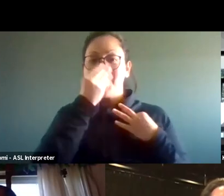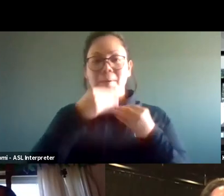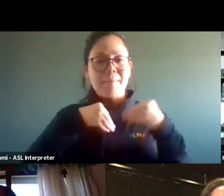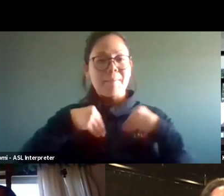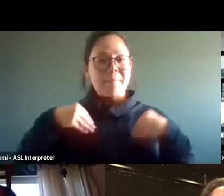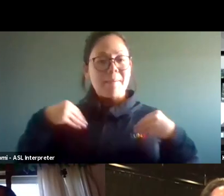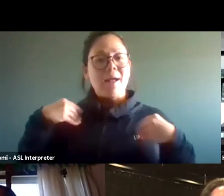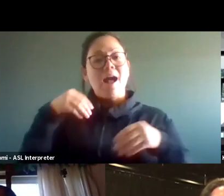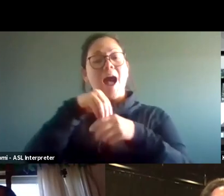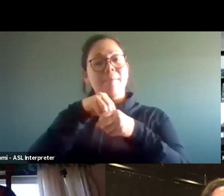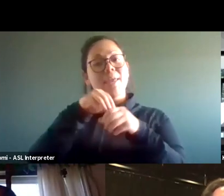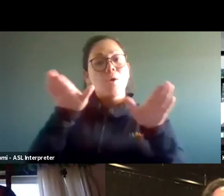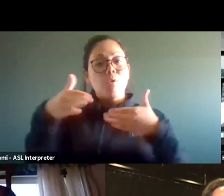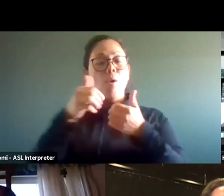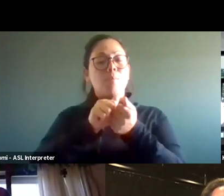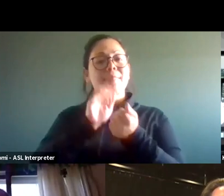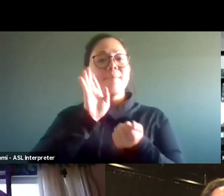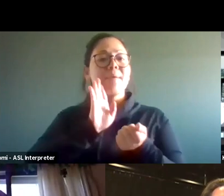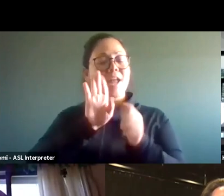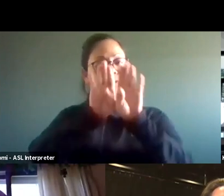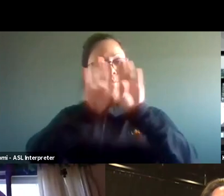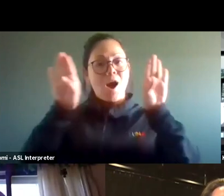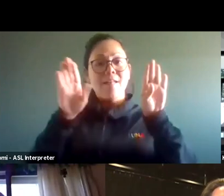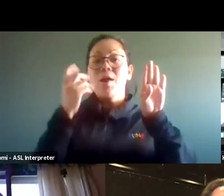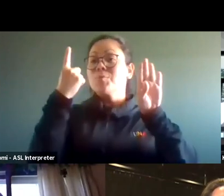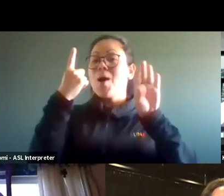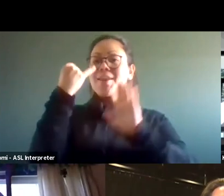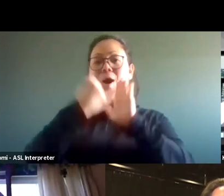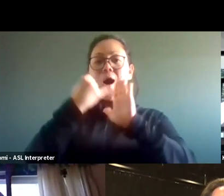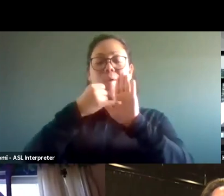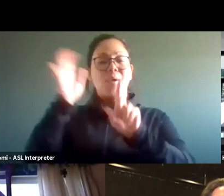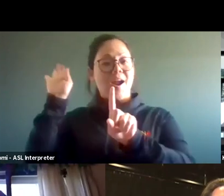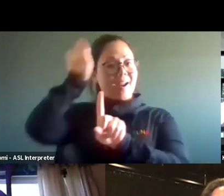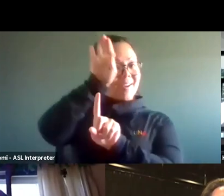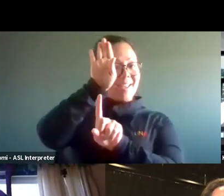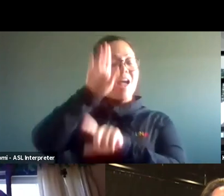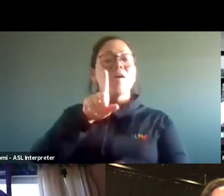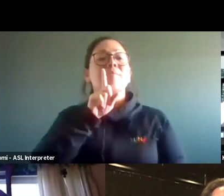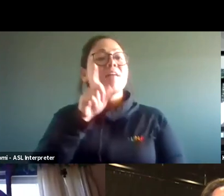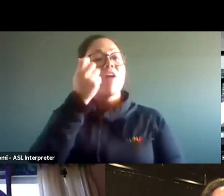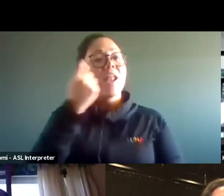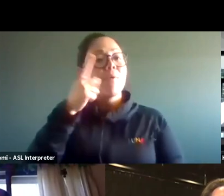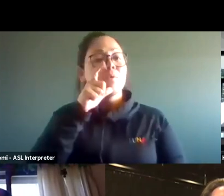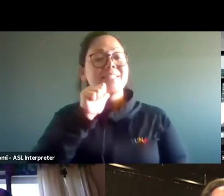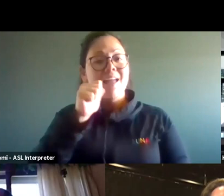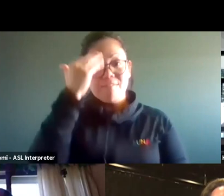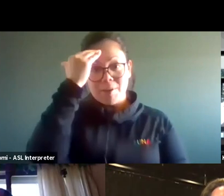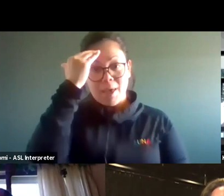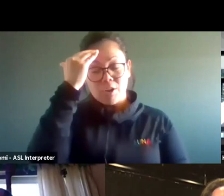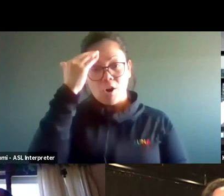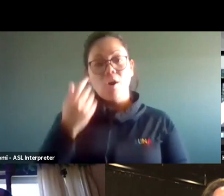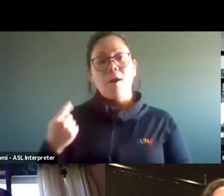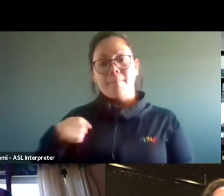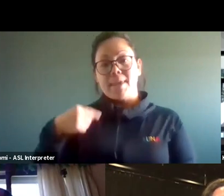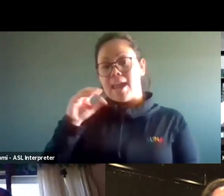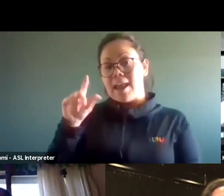in a room with a beige wall behind me and one piece of colorful artwork. For anyone not familiar, what Lewis and I are doing to